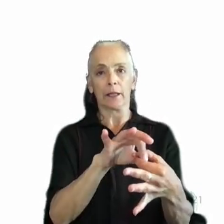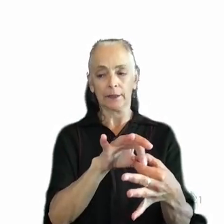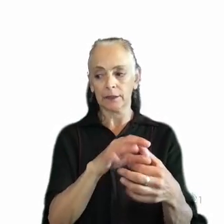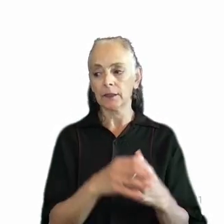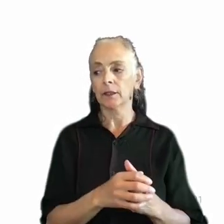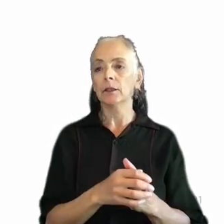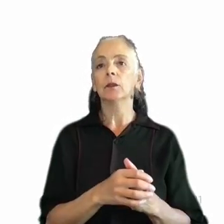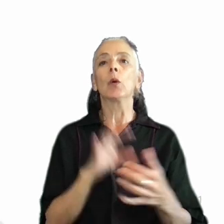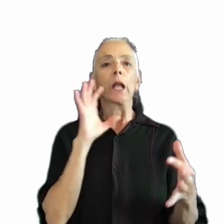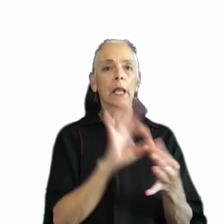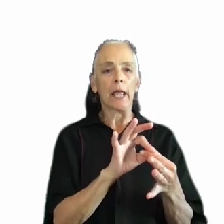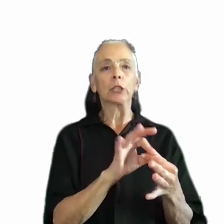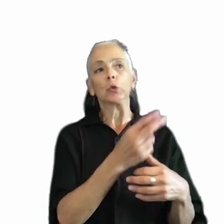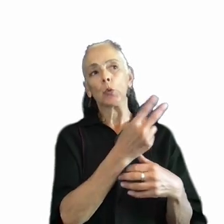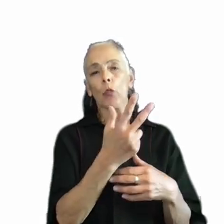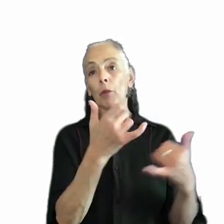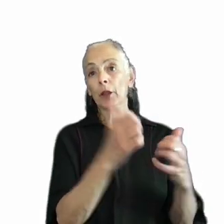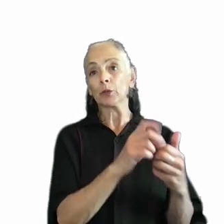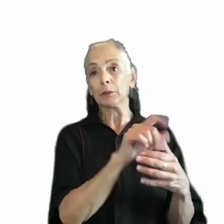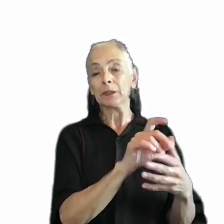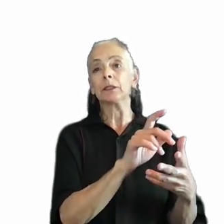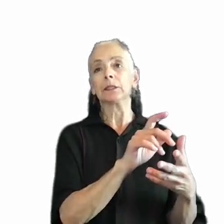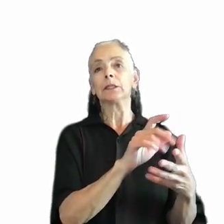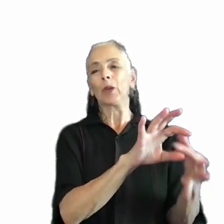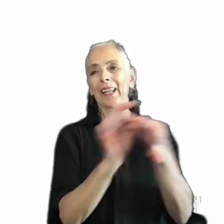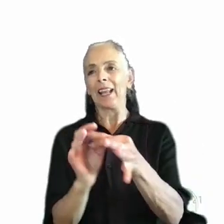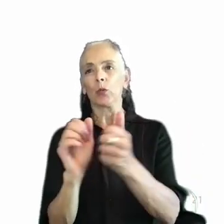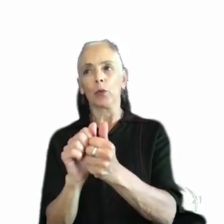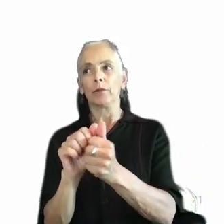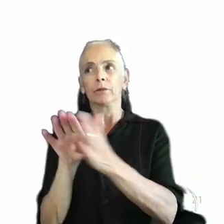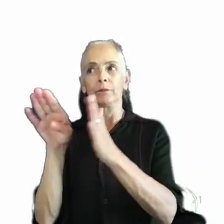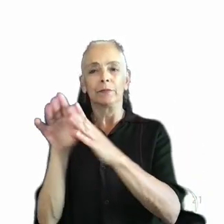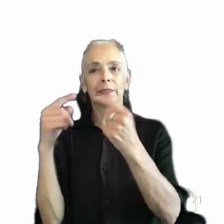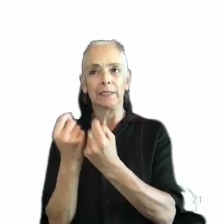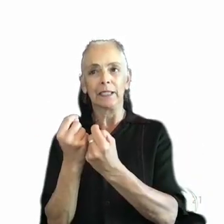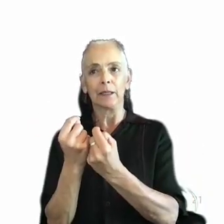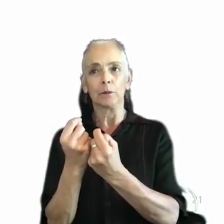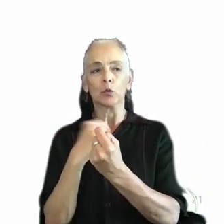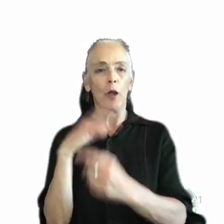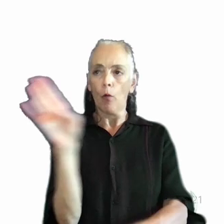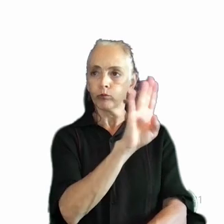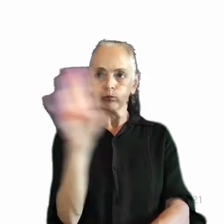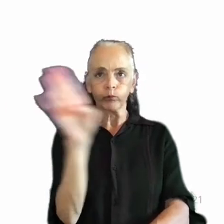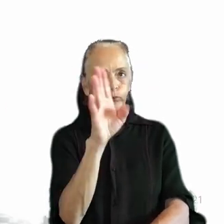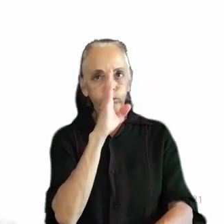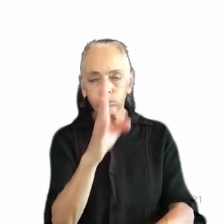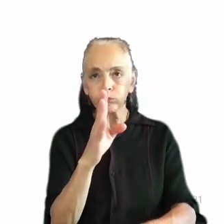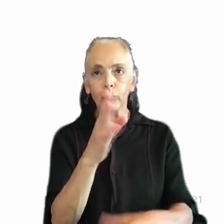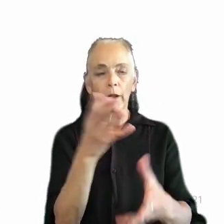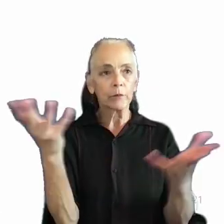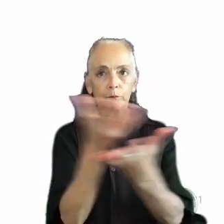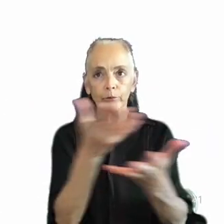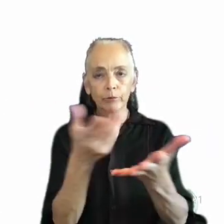two to three players with disabilities with game development teams to have targeted facilitated conversations. The